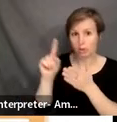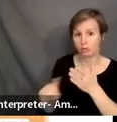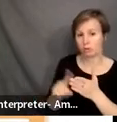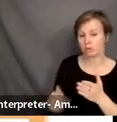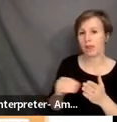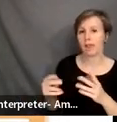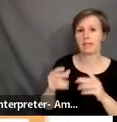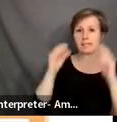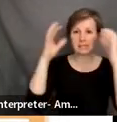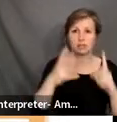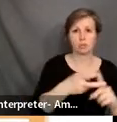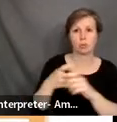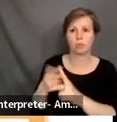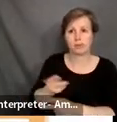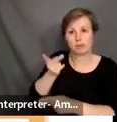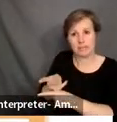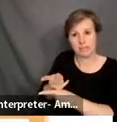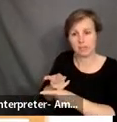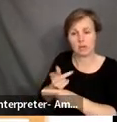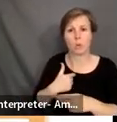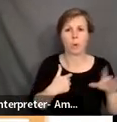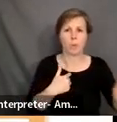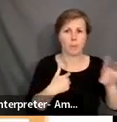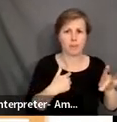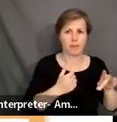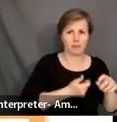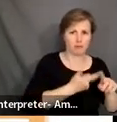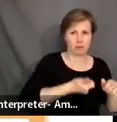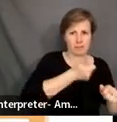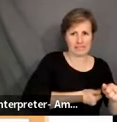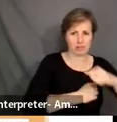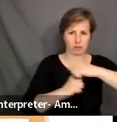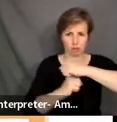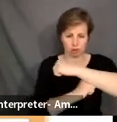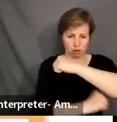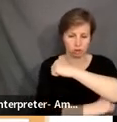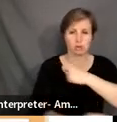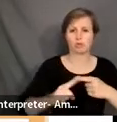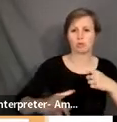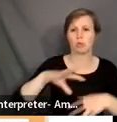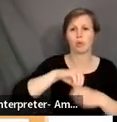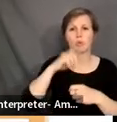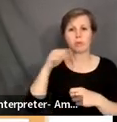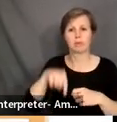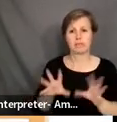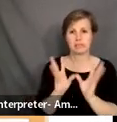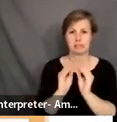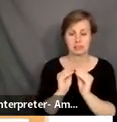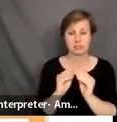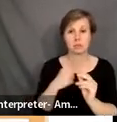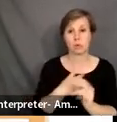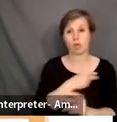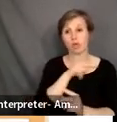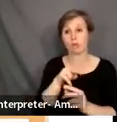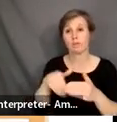recruitment and retention. And we are selecting a key topic from each of these pillars to include in this series. So looking at the